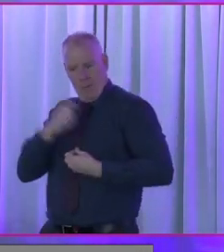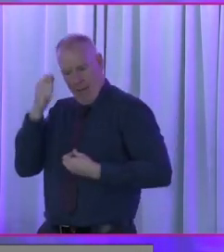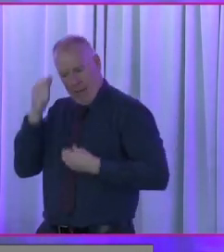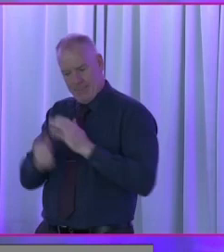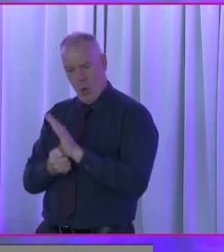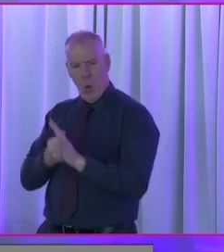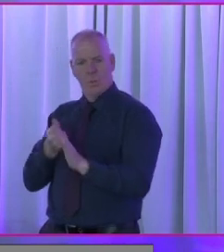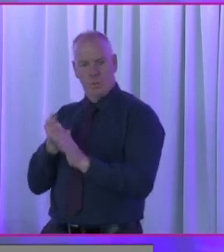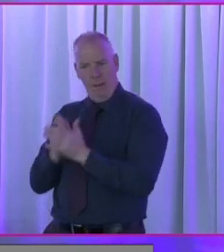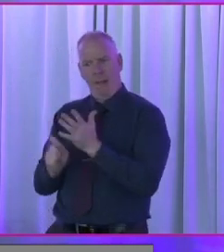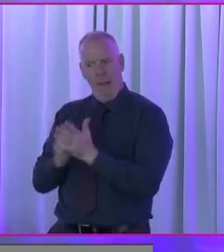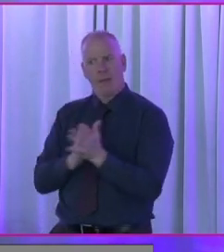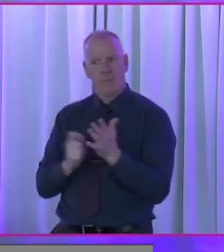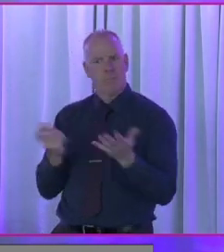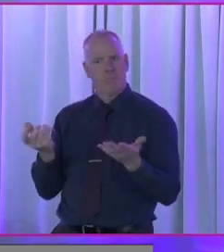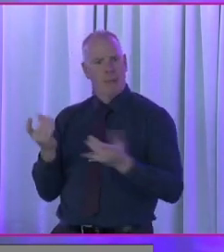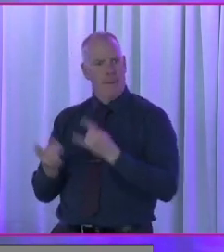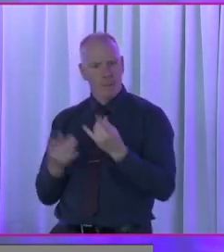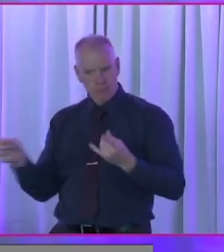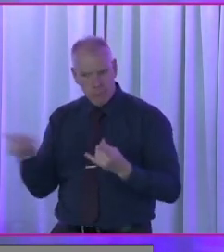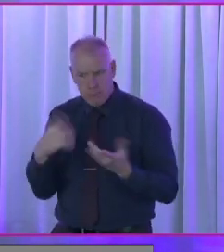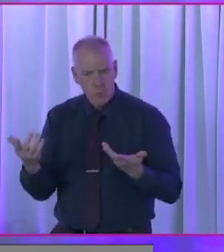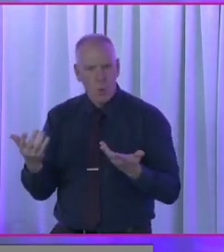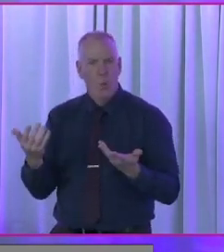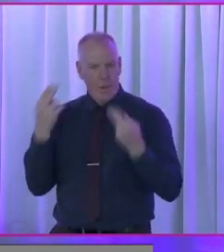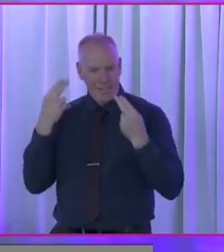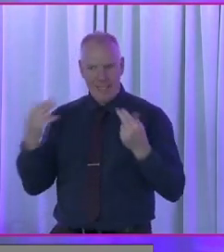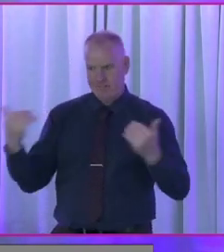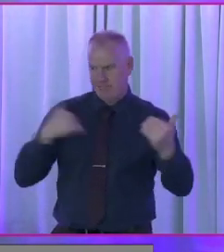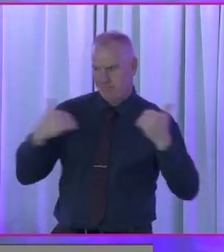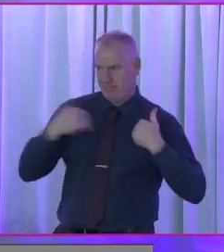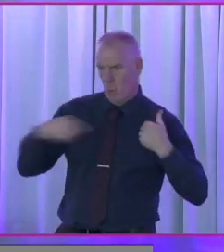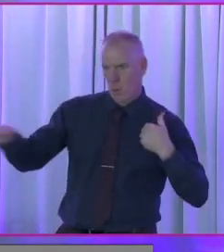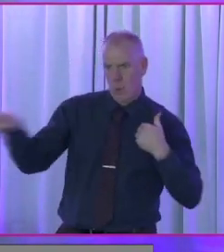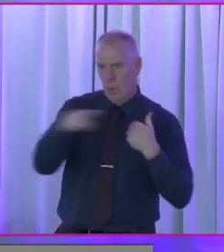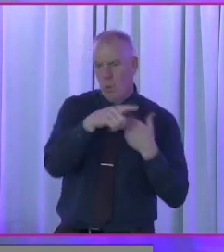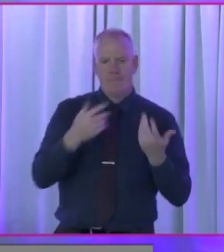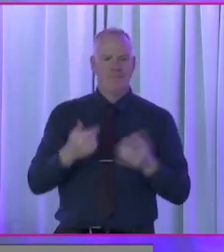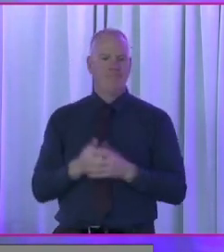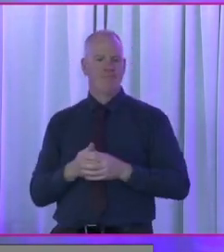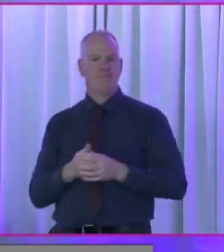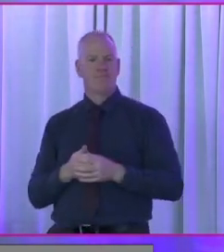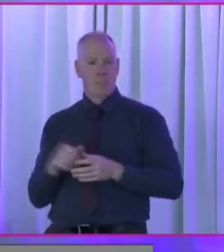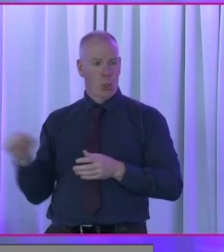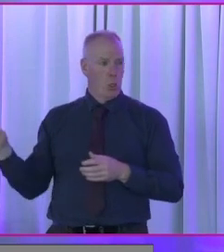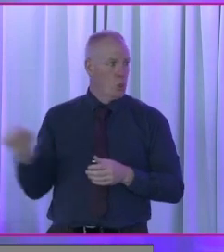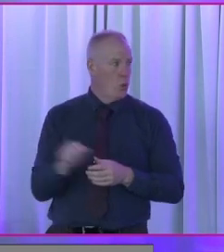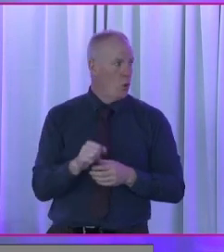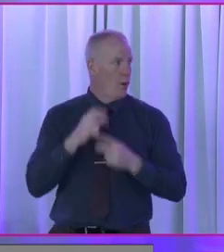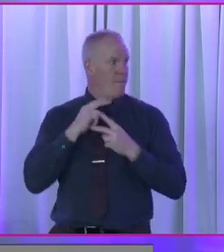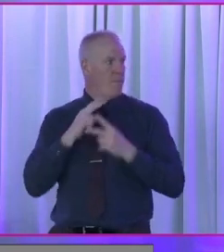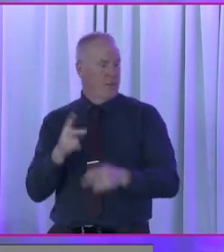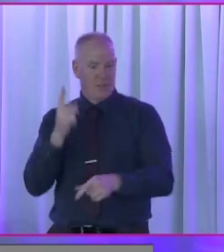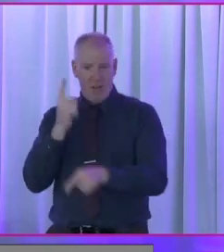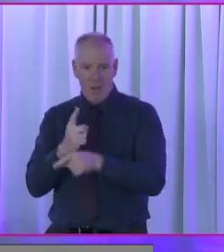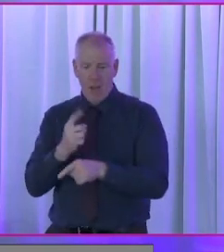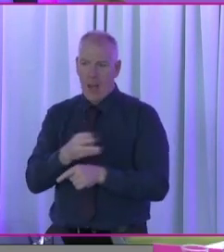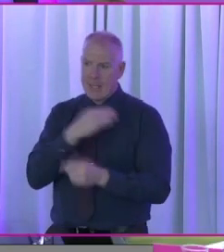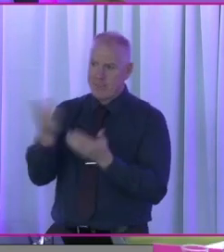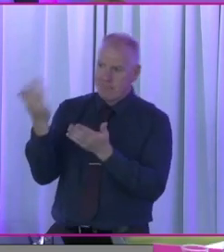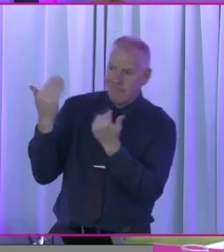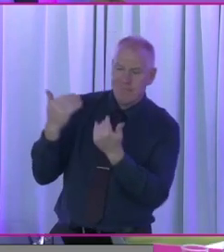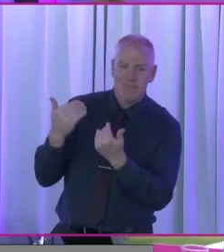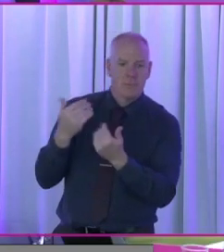of electoral events. We need to hear from you. You have a voice, please let us hear it. It's not a